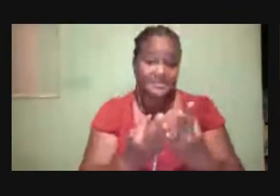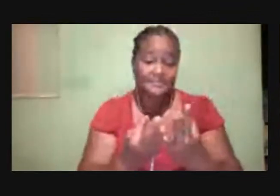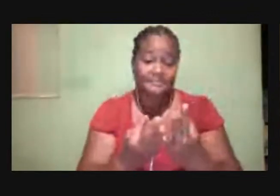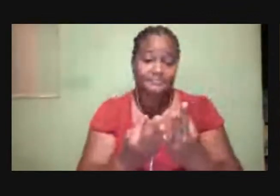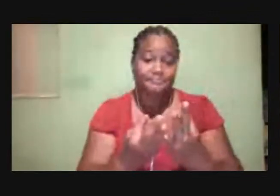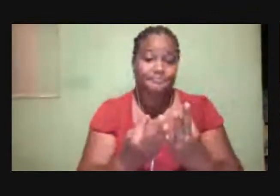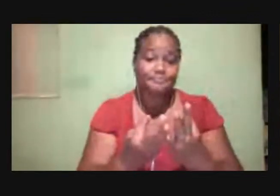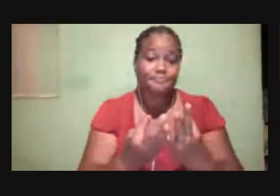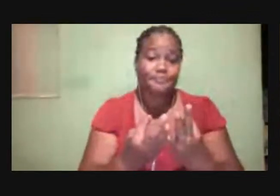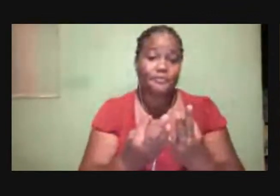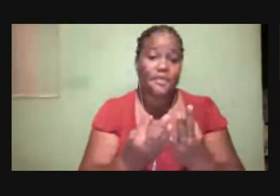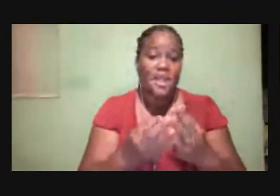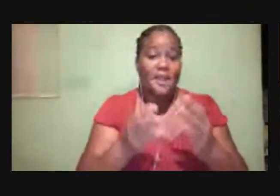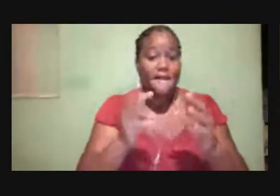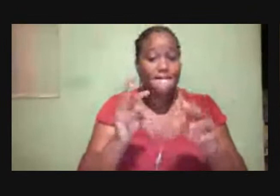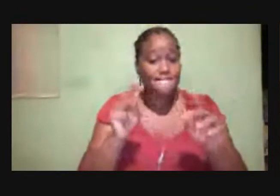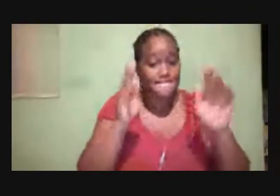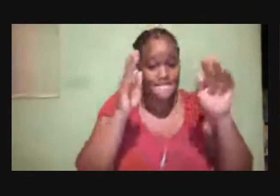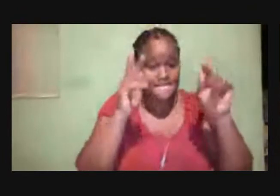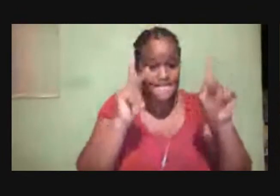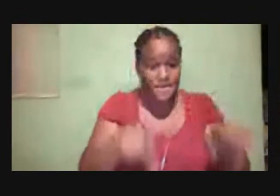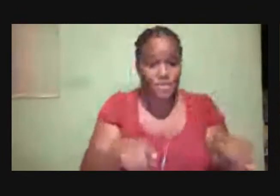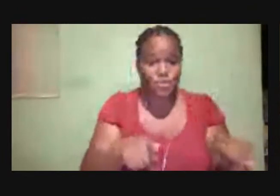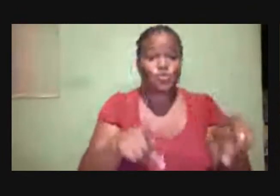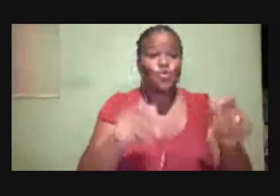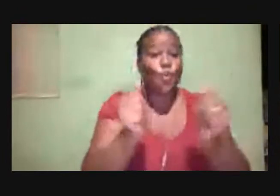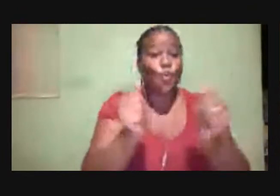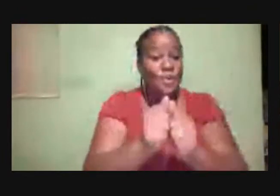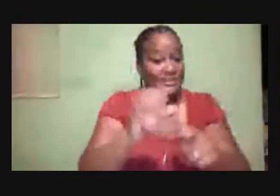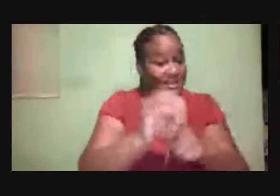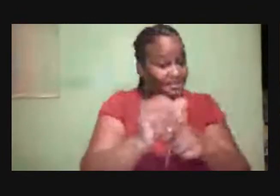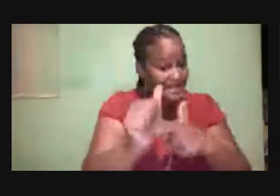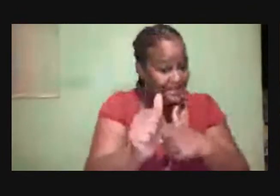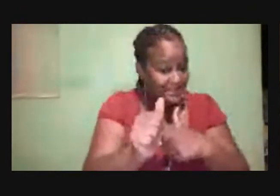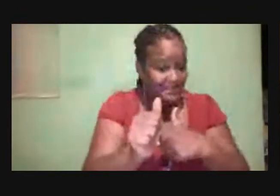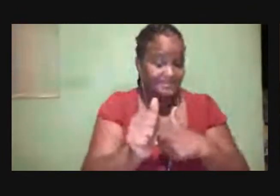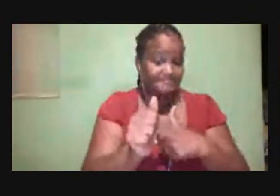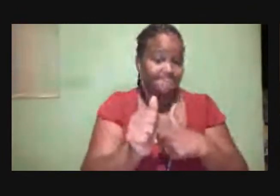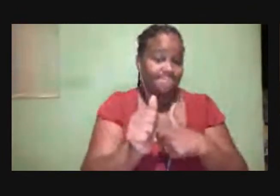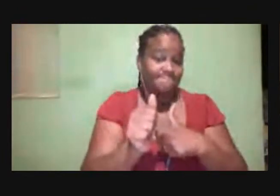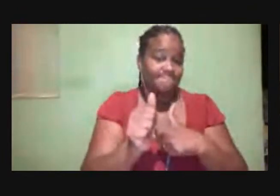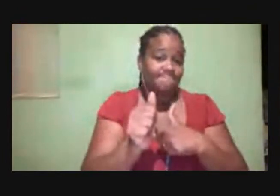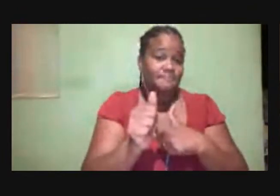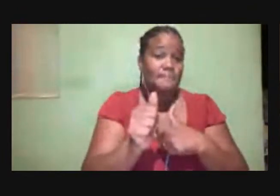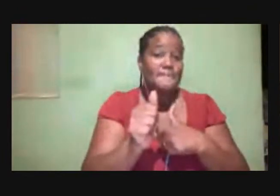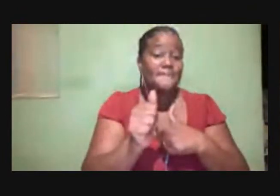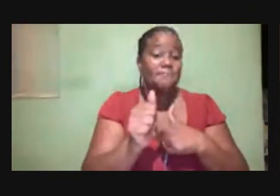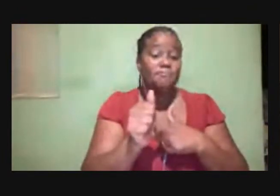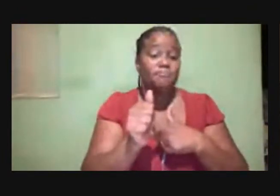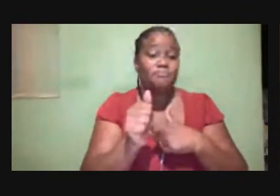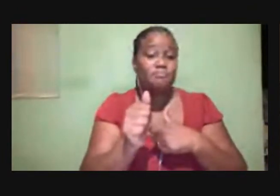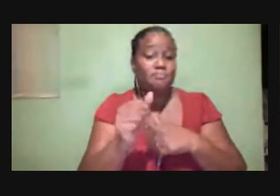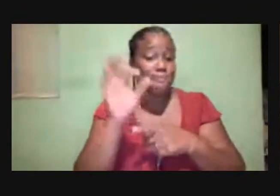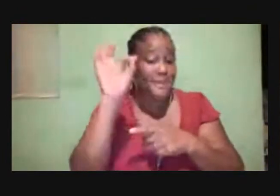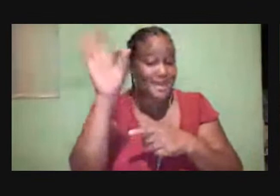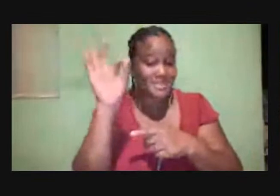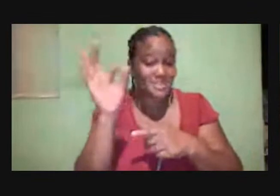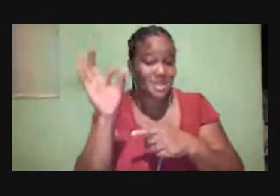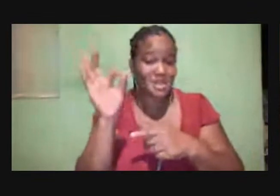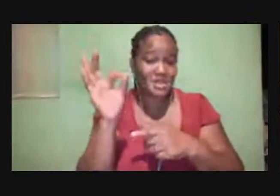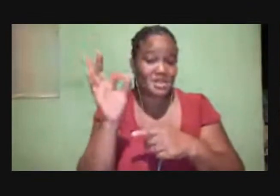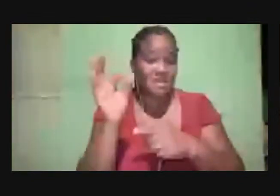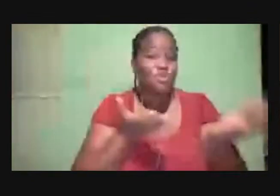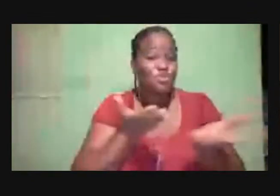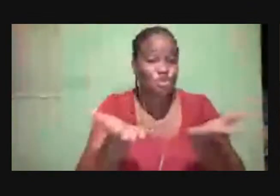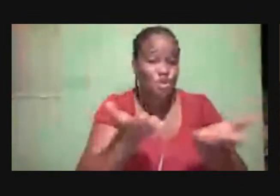suffering with disabilities. Presently, Pastor Brooks serves in the